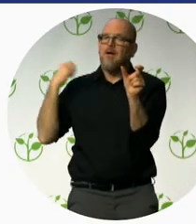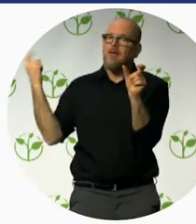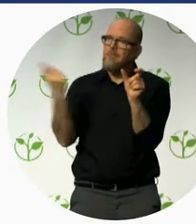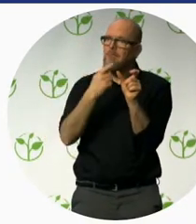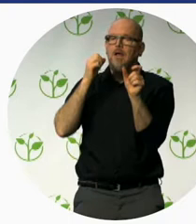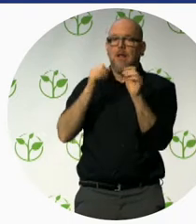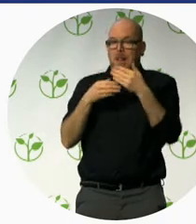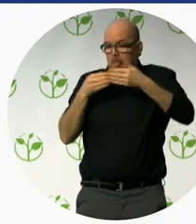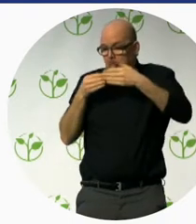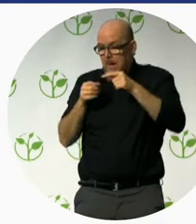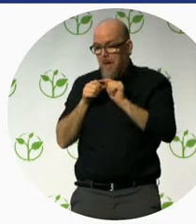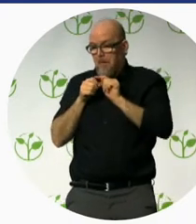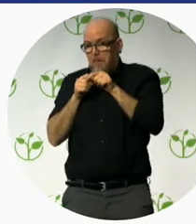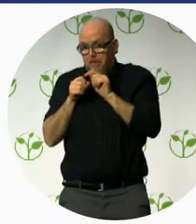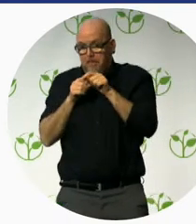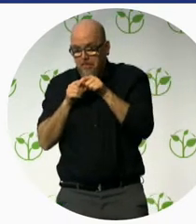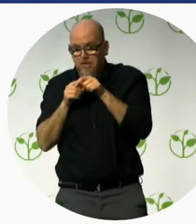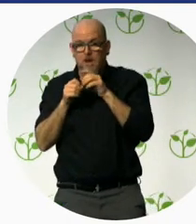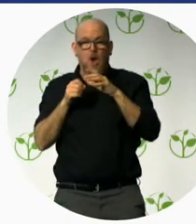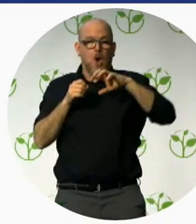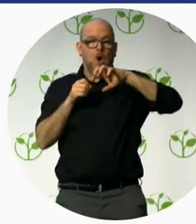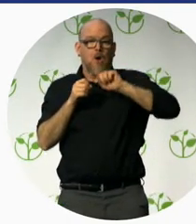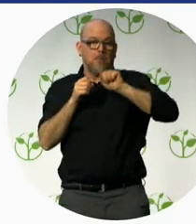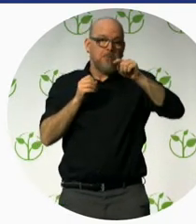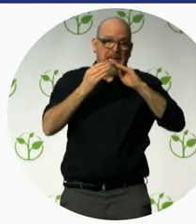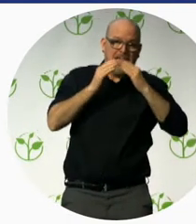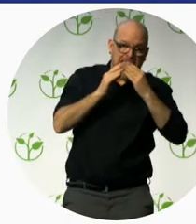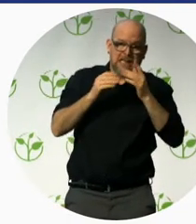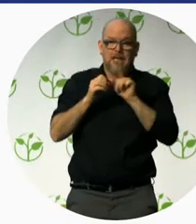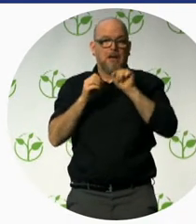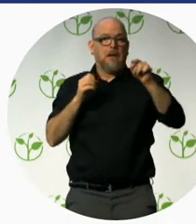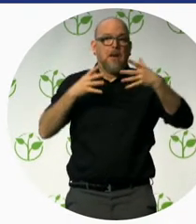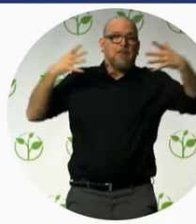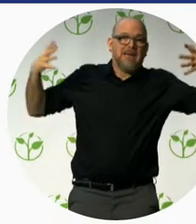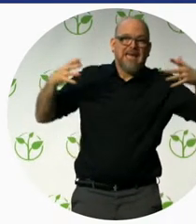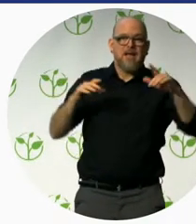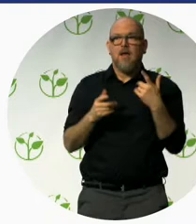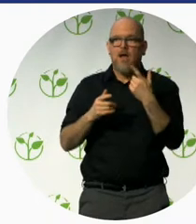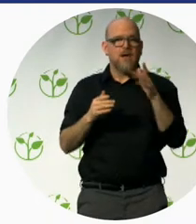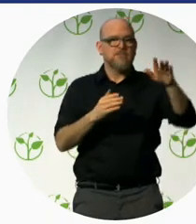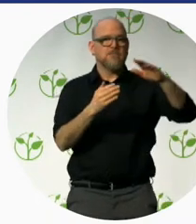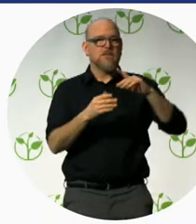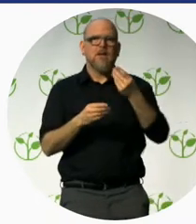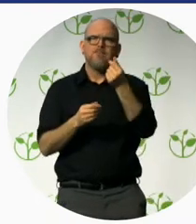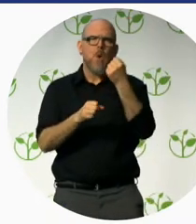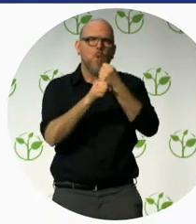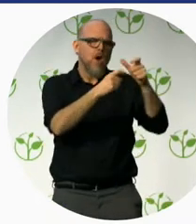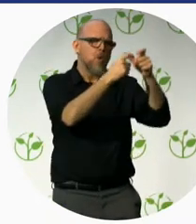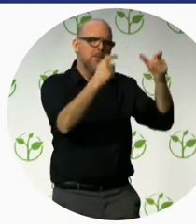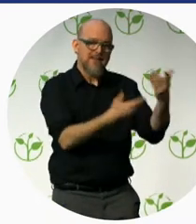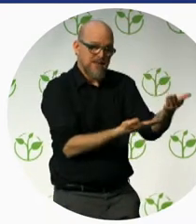environment. Tourism is services. Tourism is quality. Tourism At the end, it's quality. So,